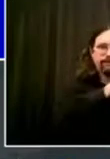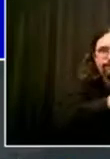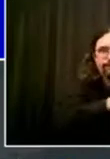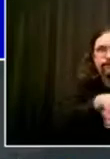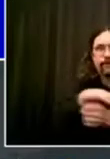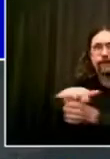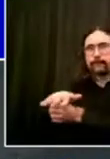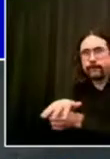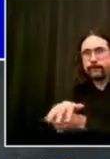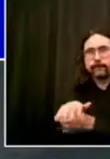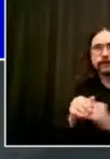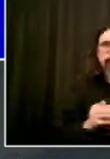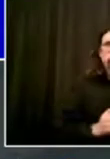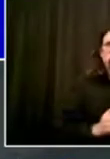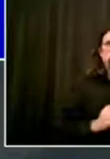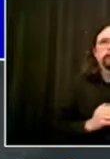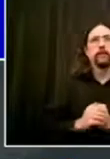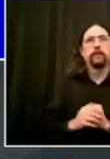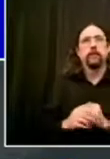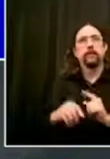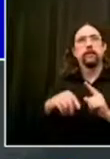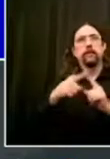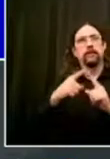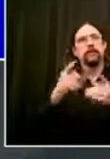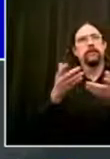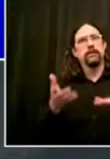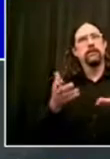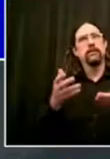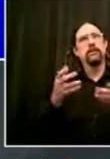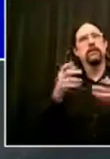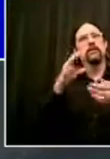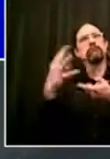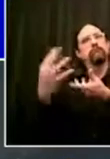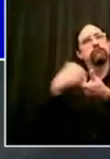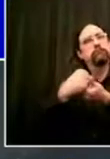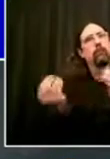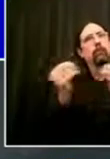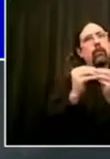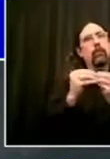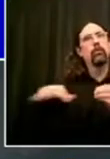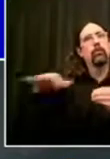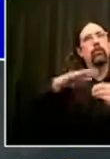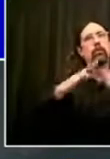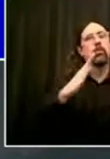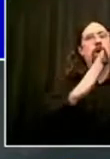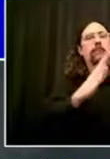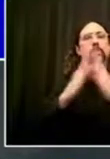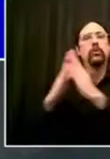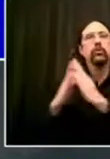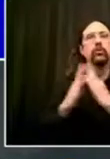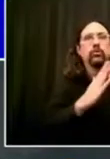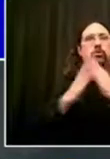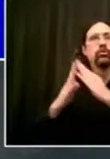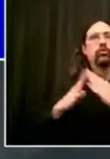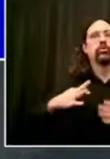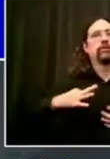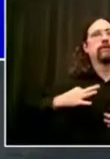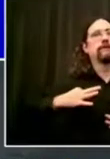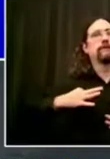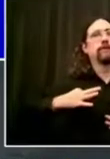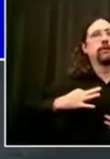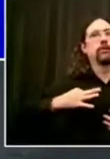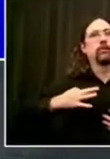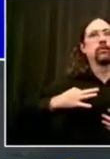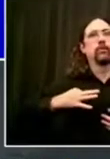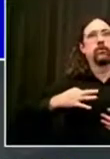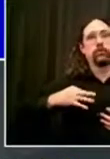Occupy the Hotspots. And that's a specific effort on Friday and Saturday in seven locations in central Brooklyn to go where the problems